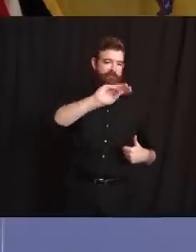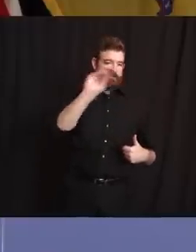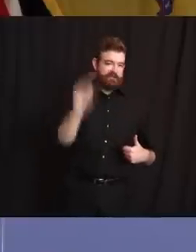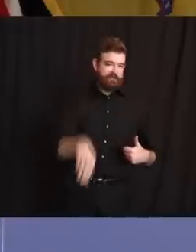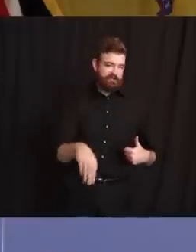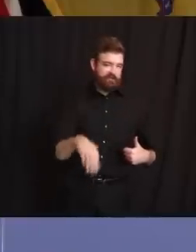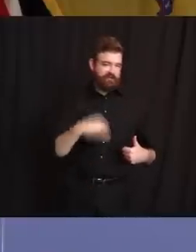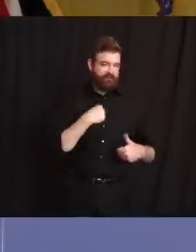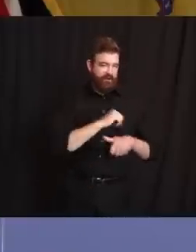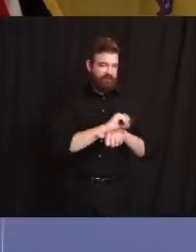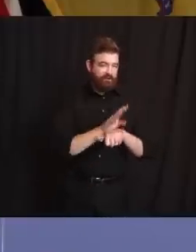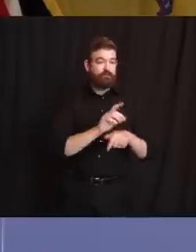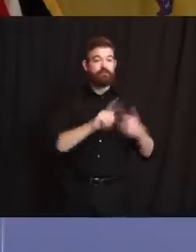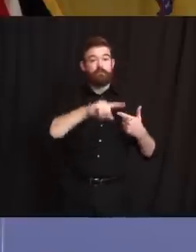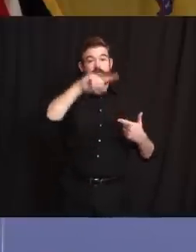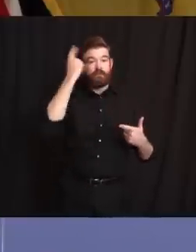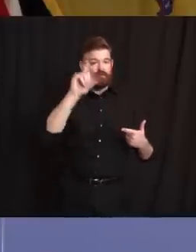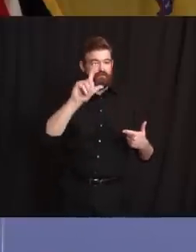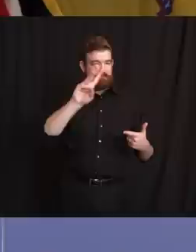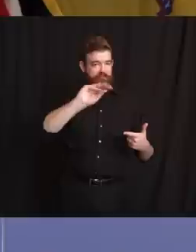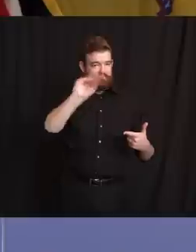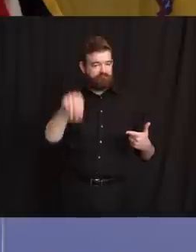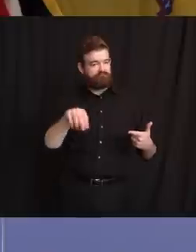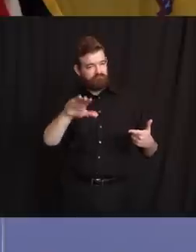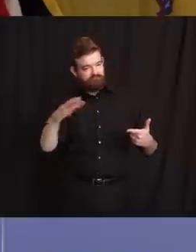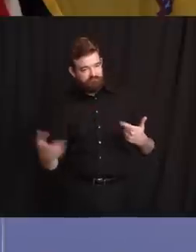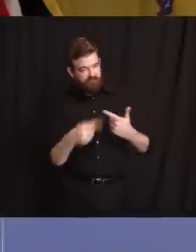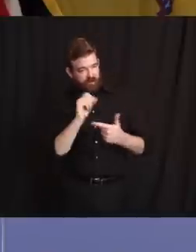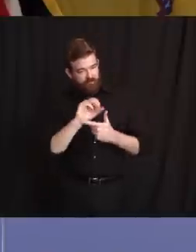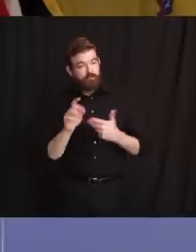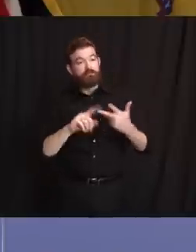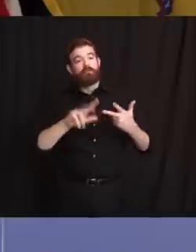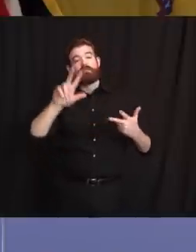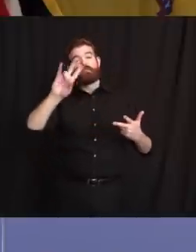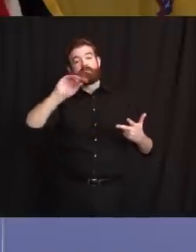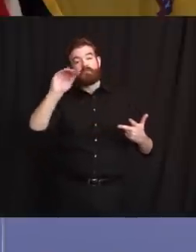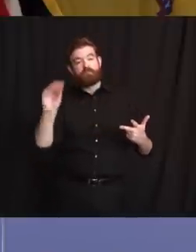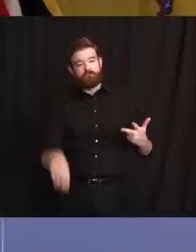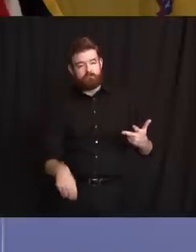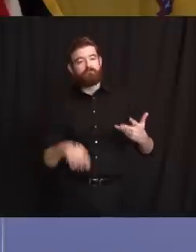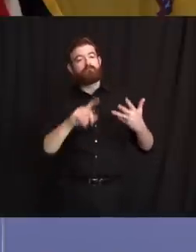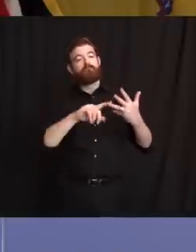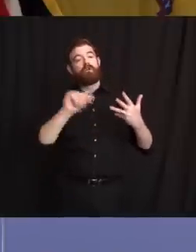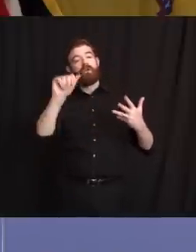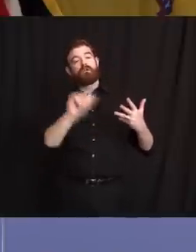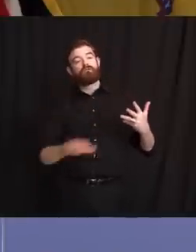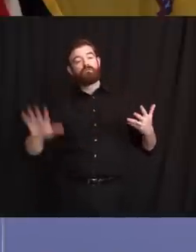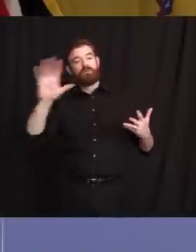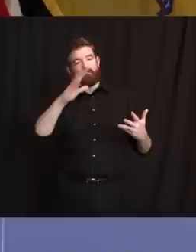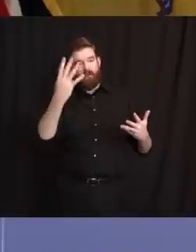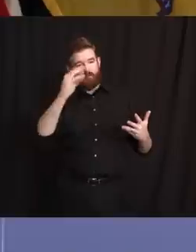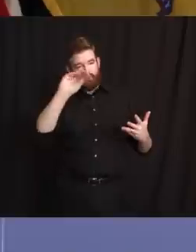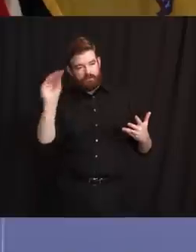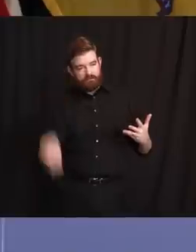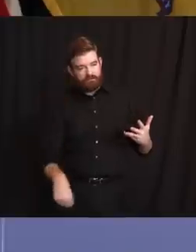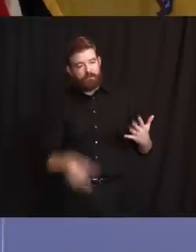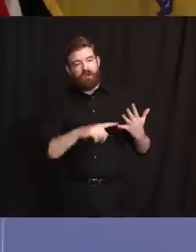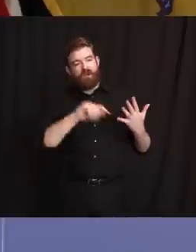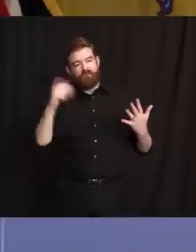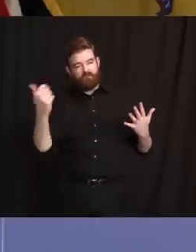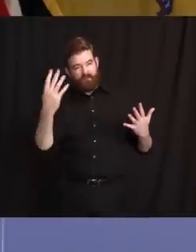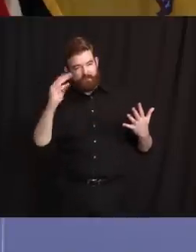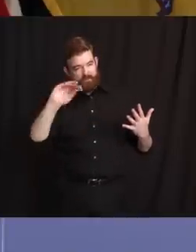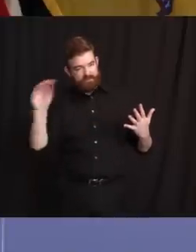26%, Hispanic 37%, Asian 7%, and other 4%. As the governor shared,